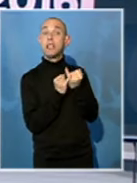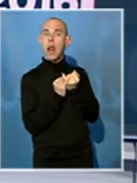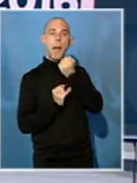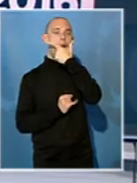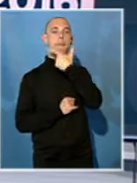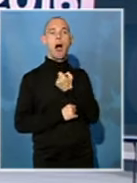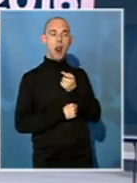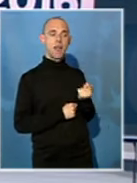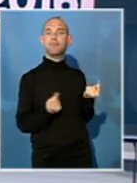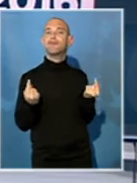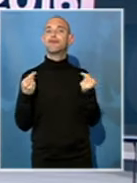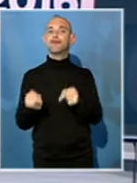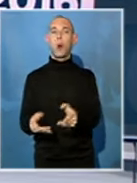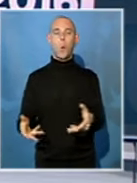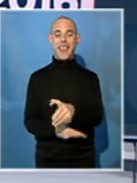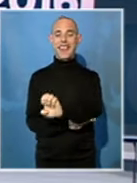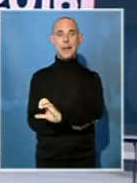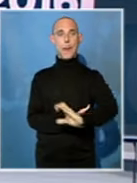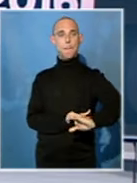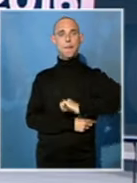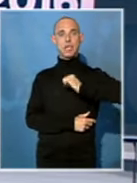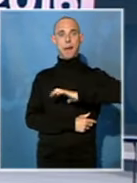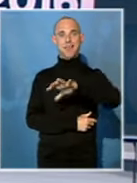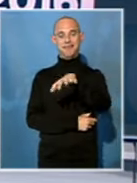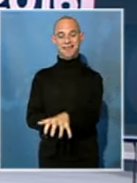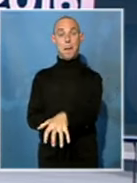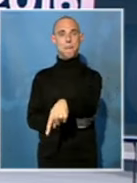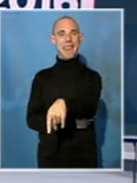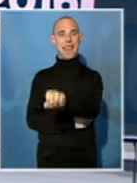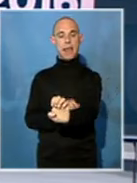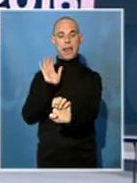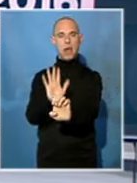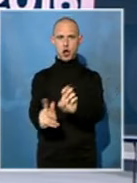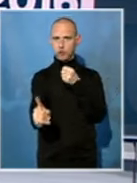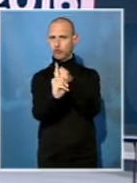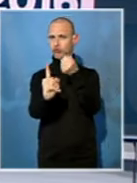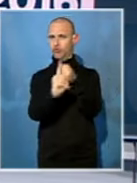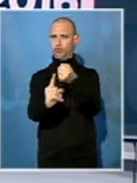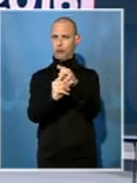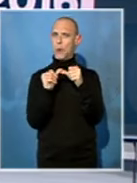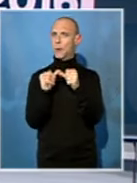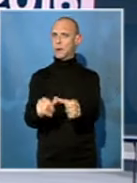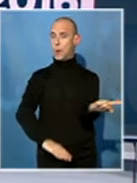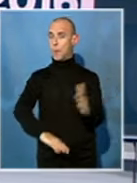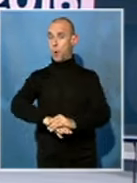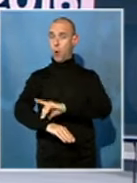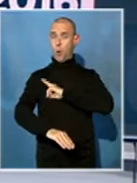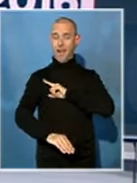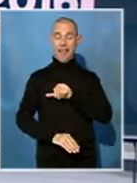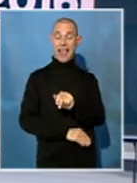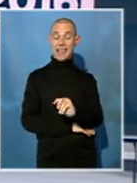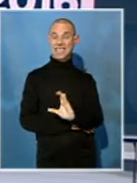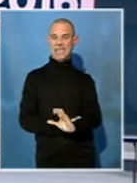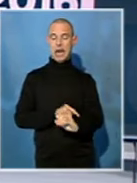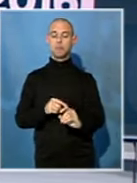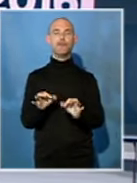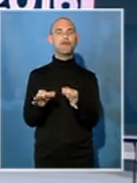in the Eastern Cape. The party is going all out in its drive to be victorious in this fiercely contested metro in the